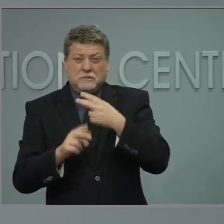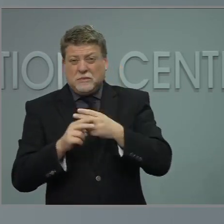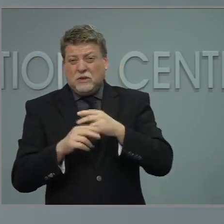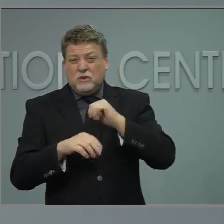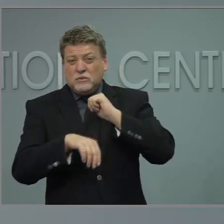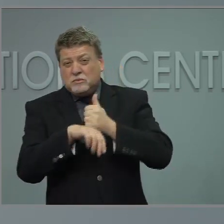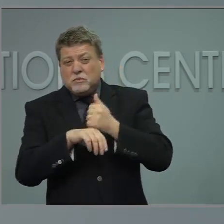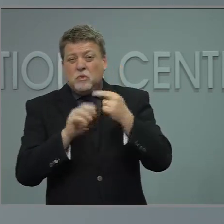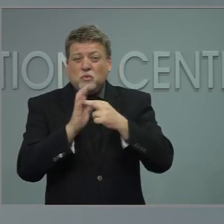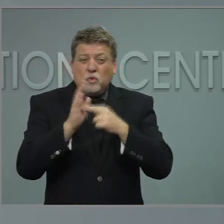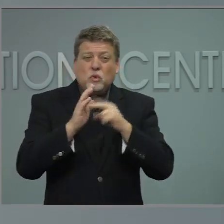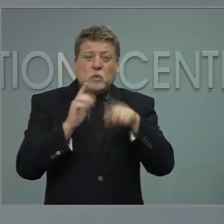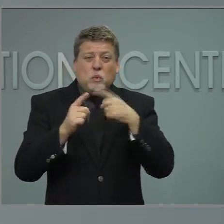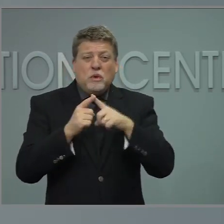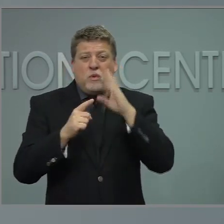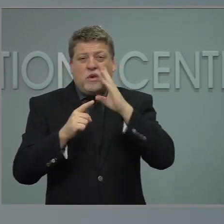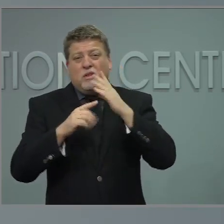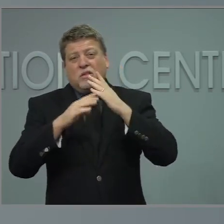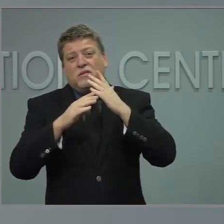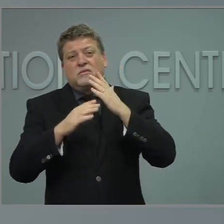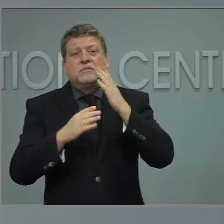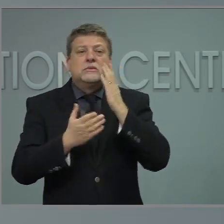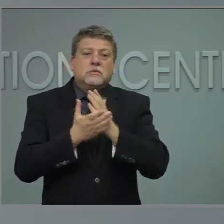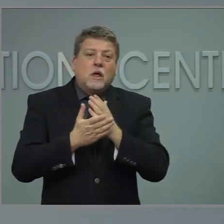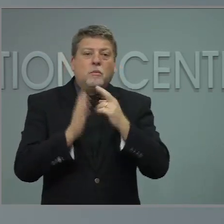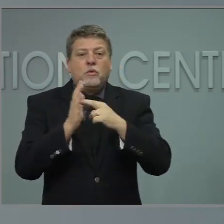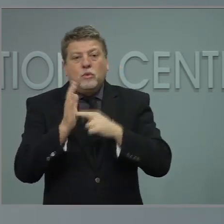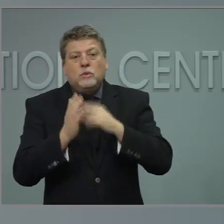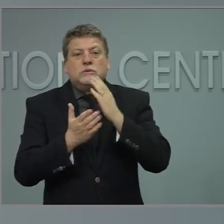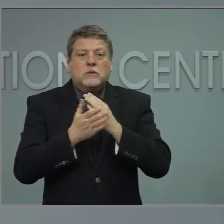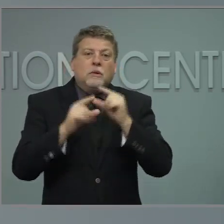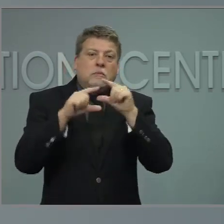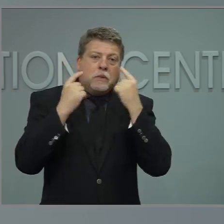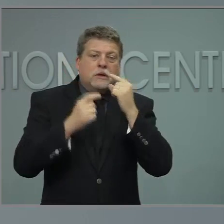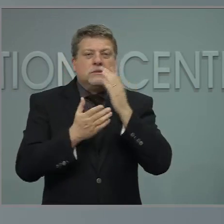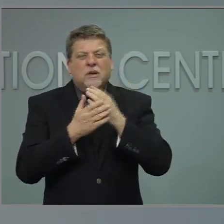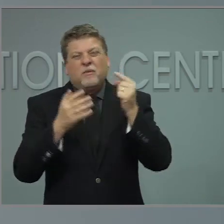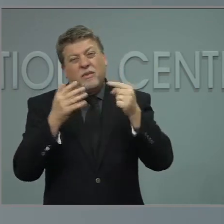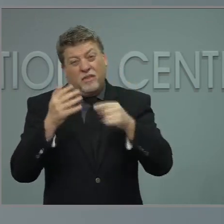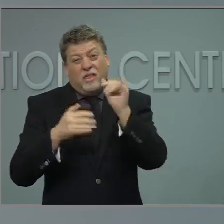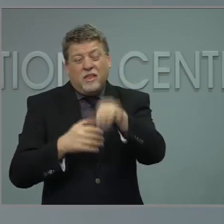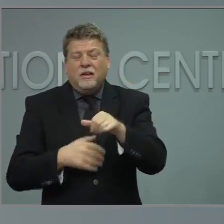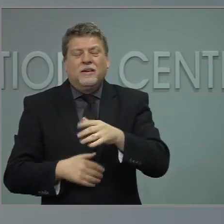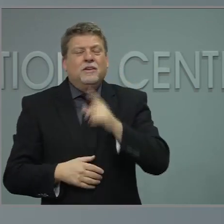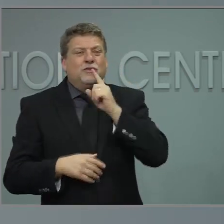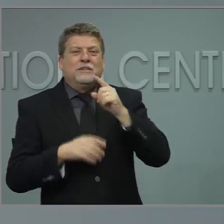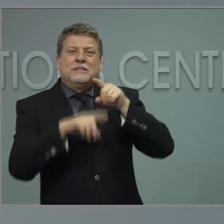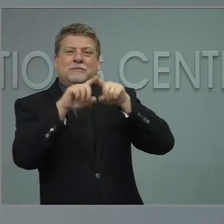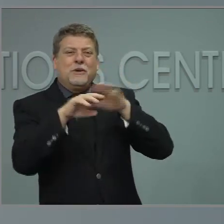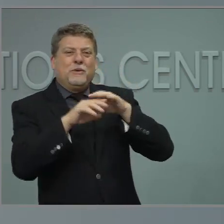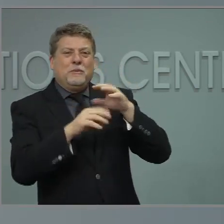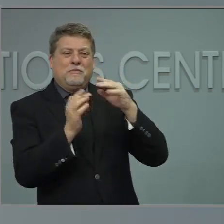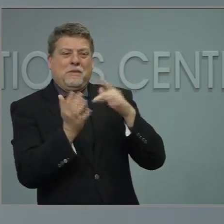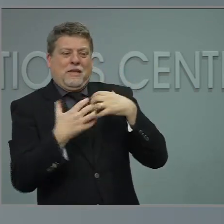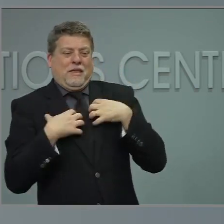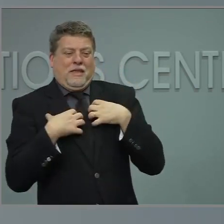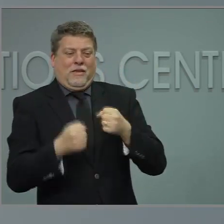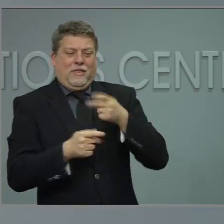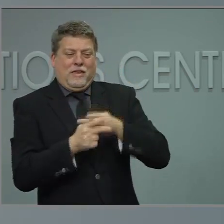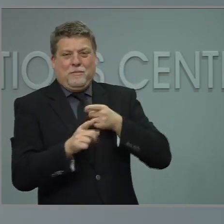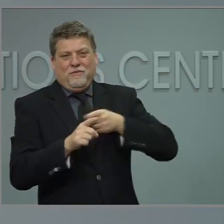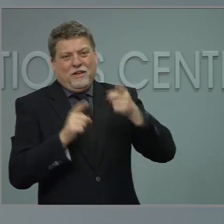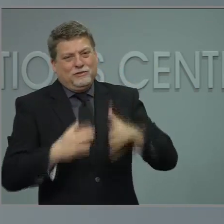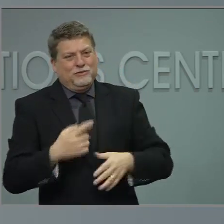regarding people who have been fully vaccinated and what they can and cannot do. I'll let Dr. Cohen address